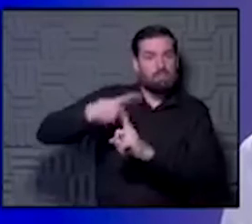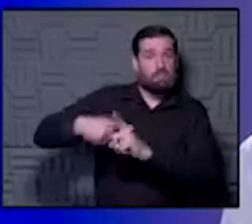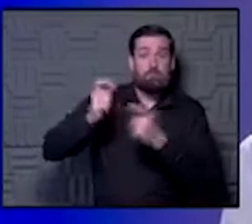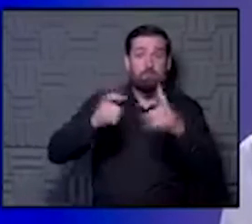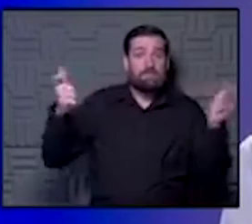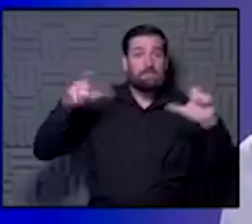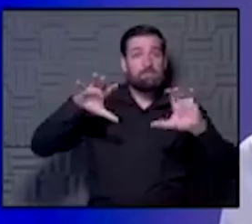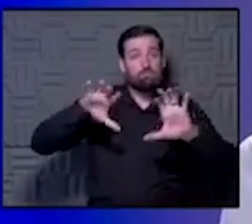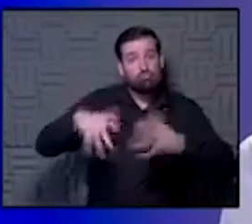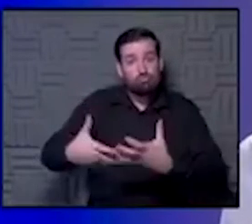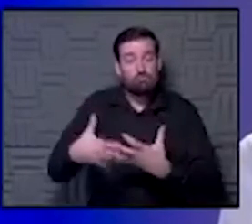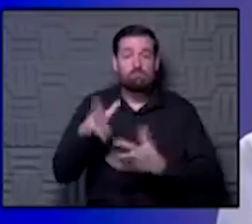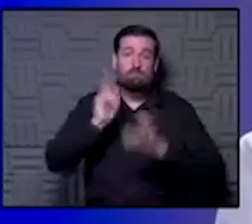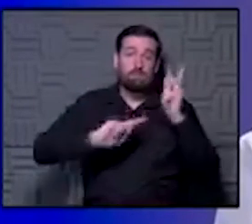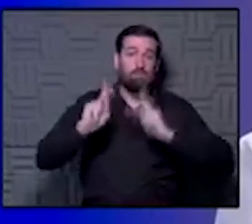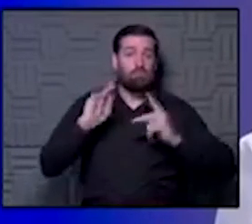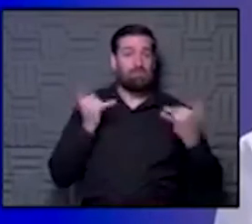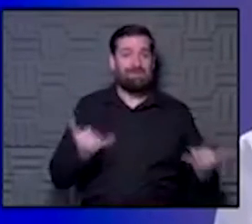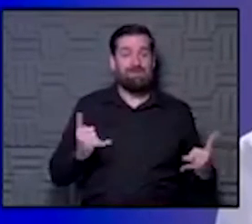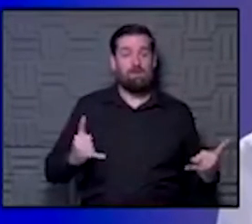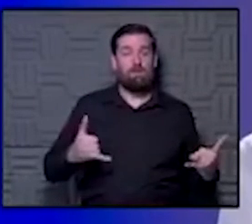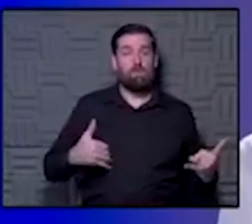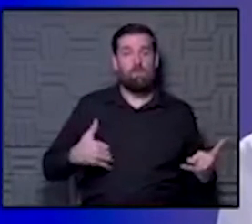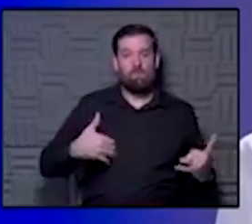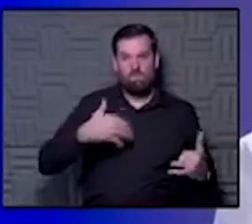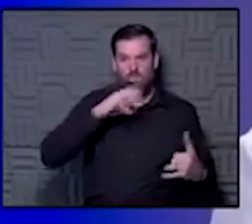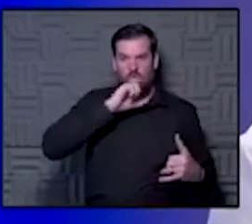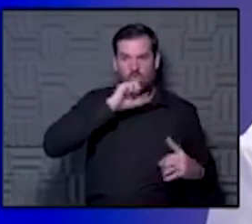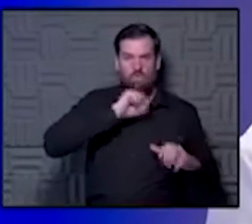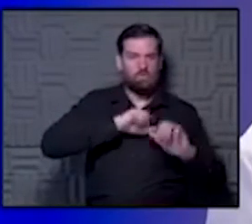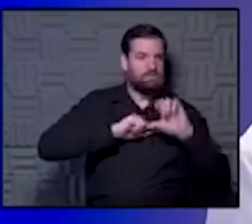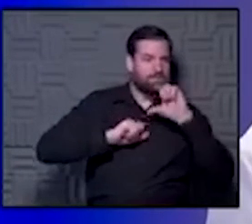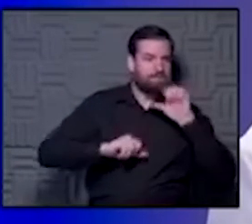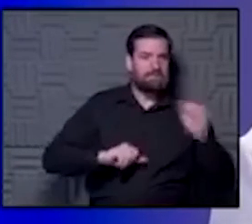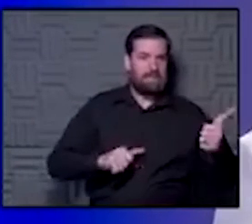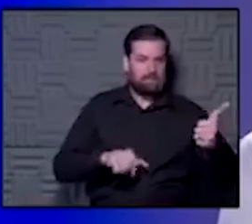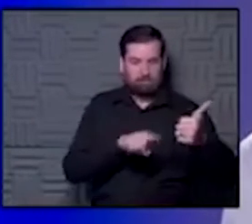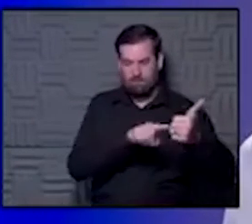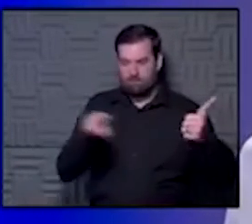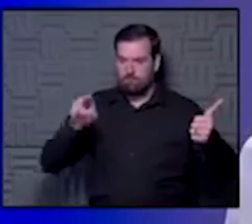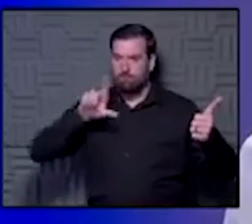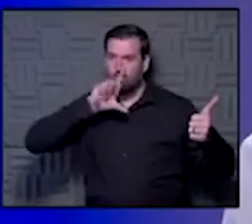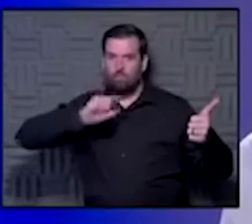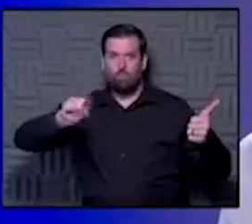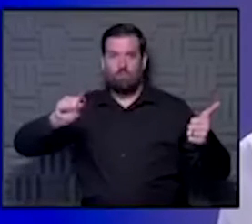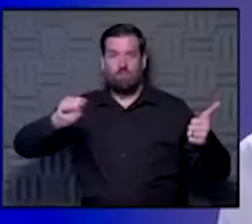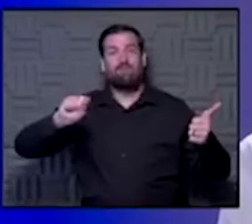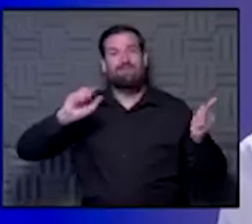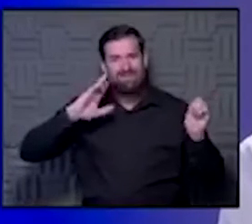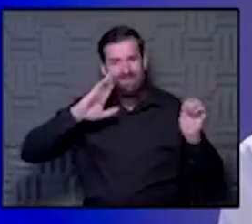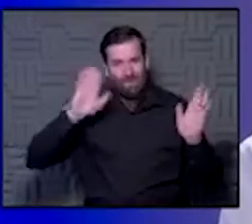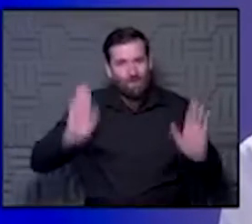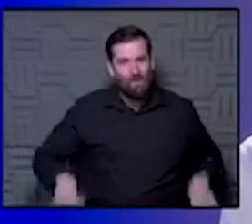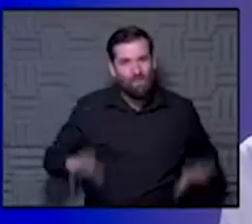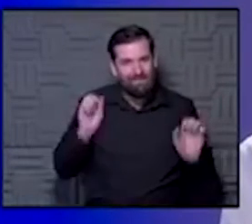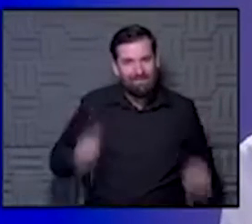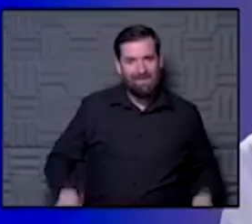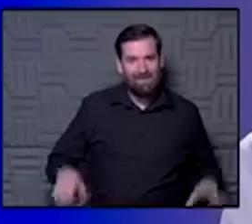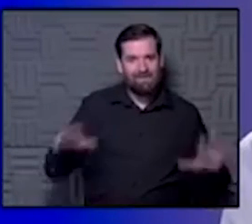the largest amount of people that are getting it are kids ages 10 to 20. So we know that they can spread it.